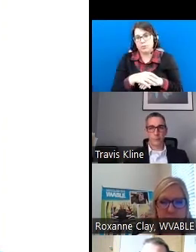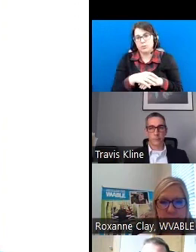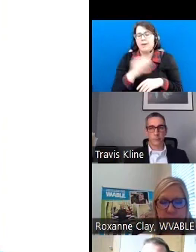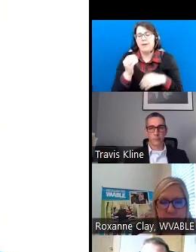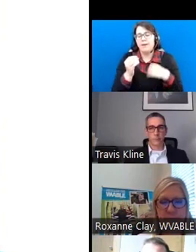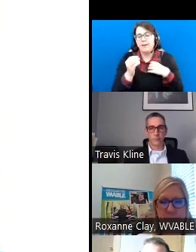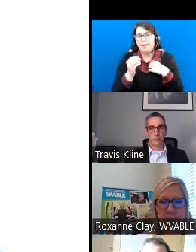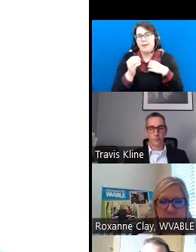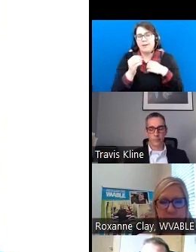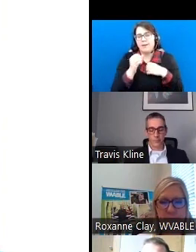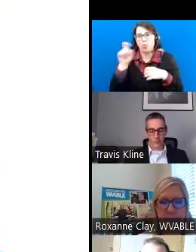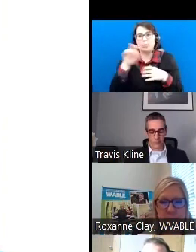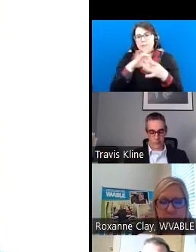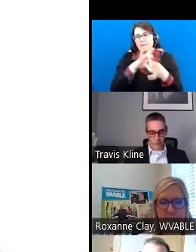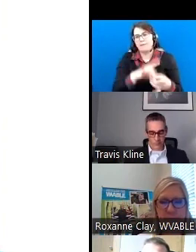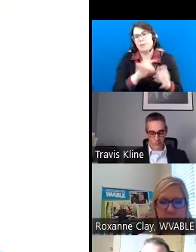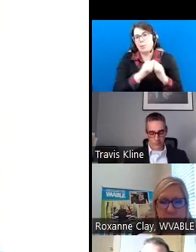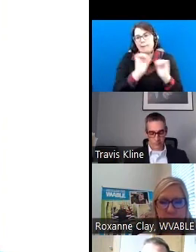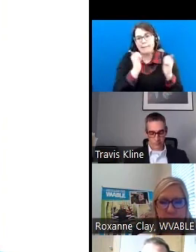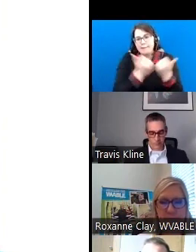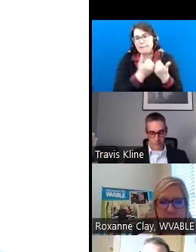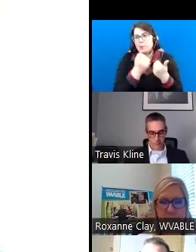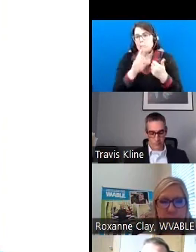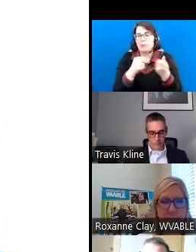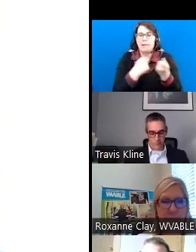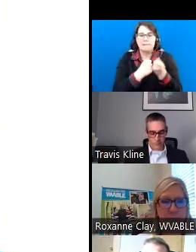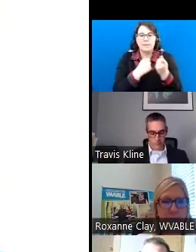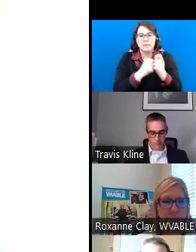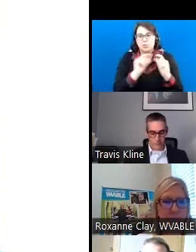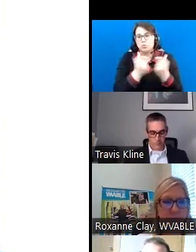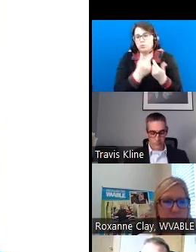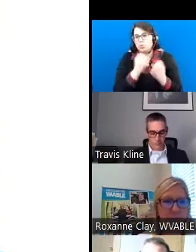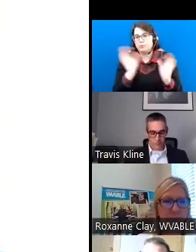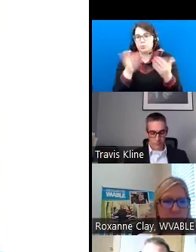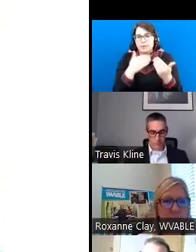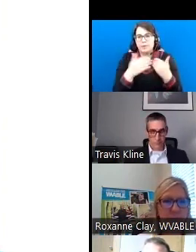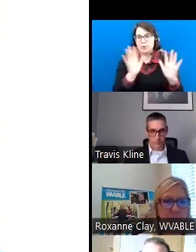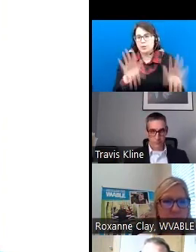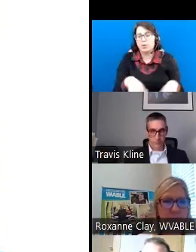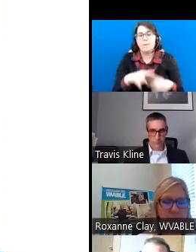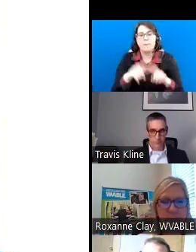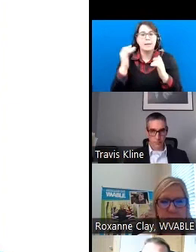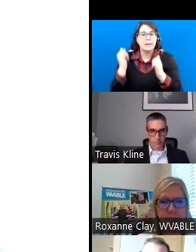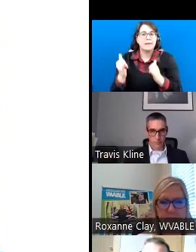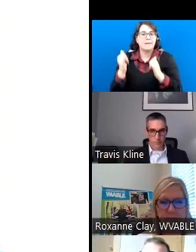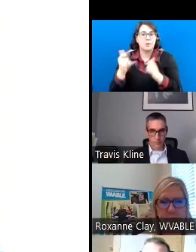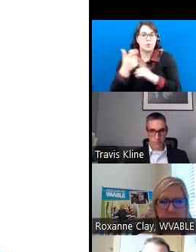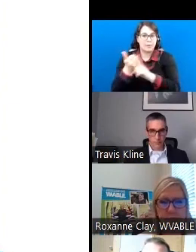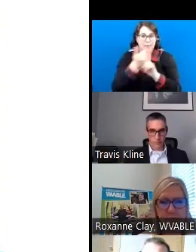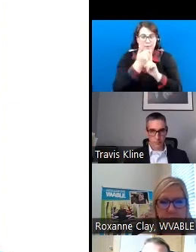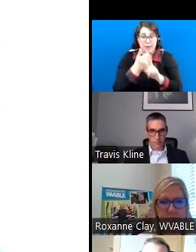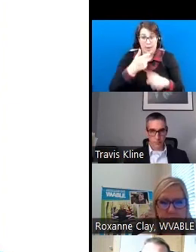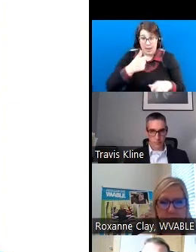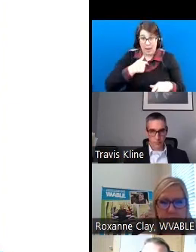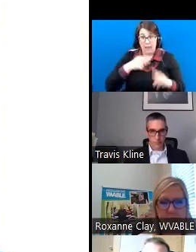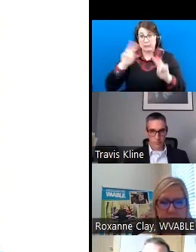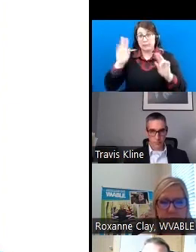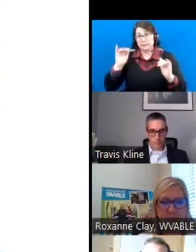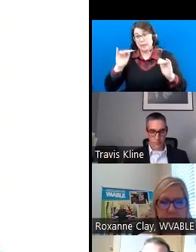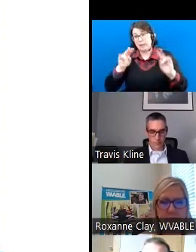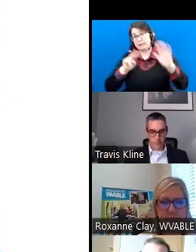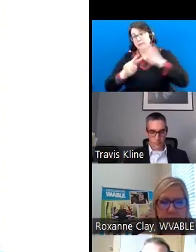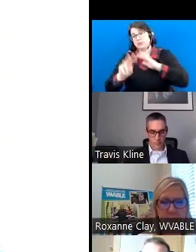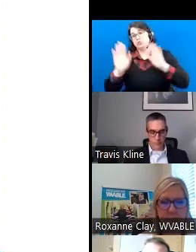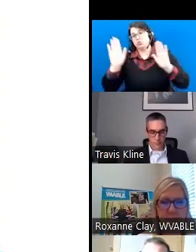be affiliated with an agency or an advocacy group or whatever, just individuals themselves. I look for great things ahead,